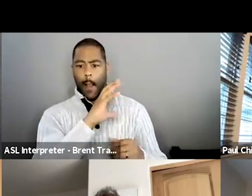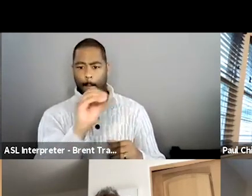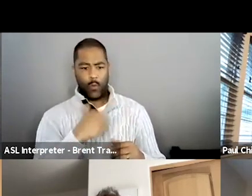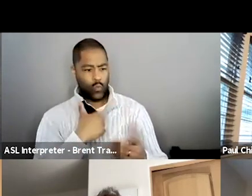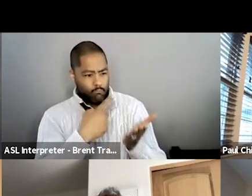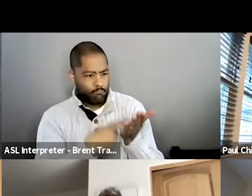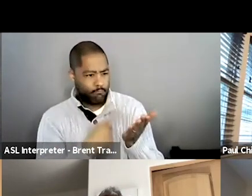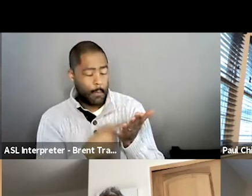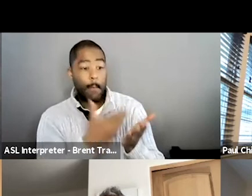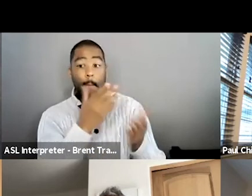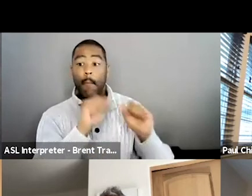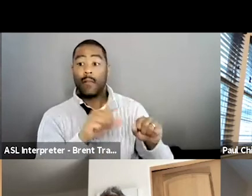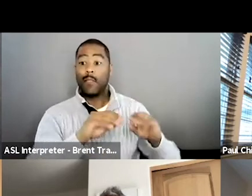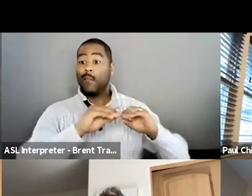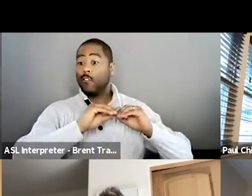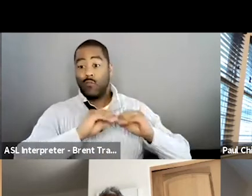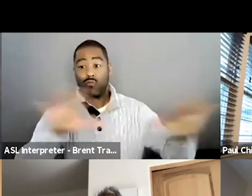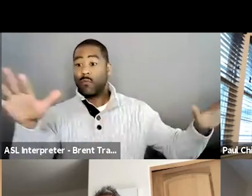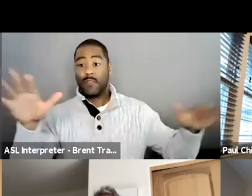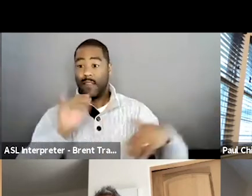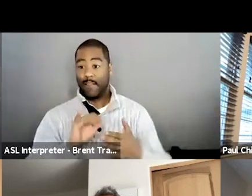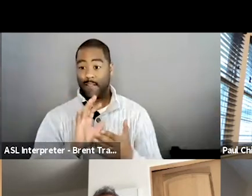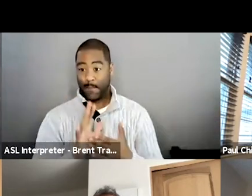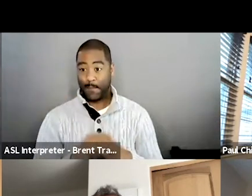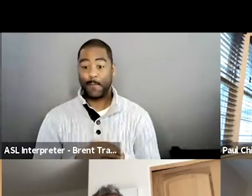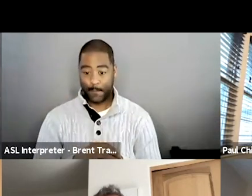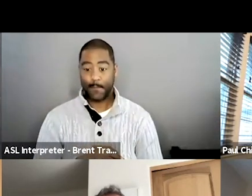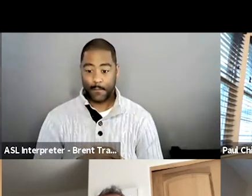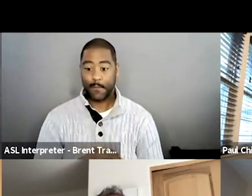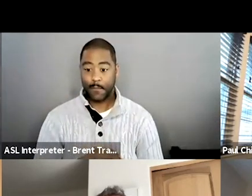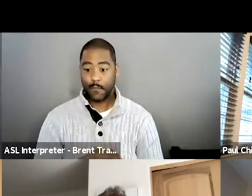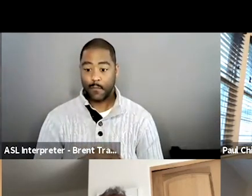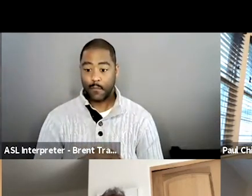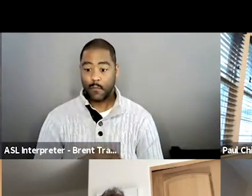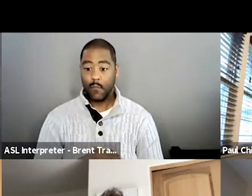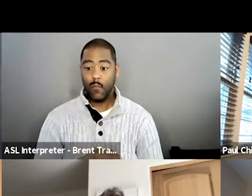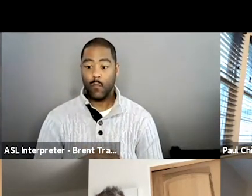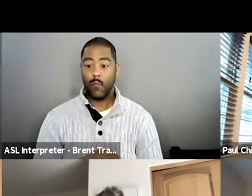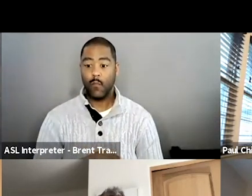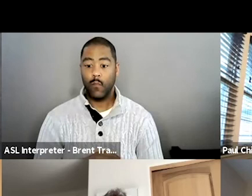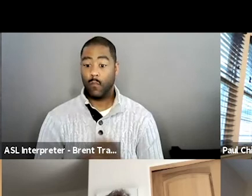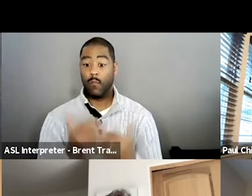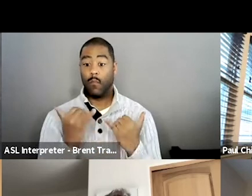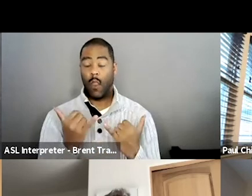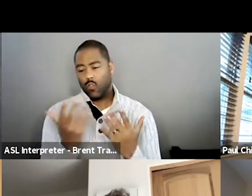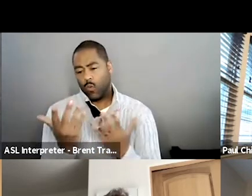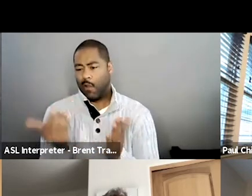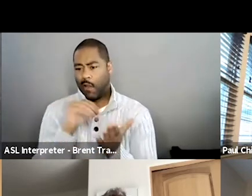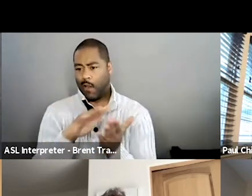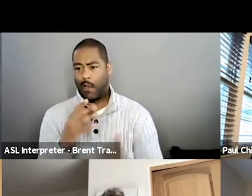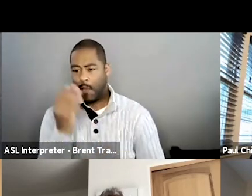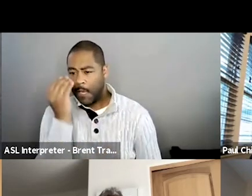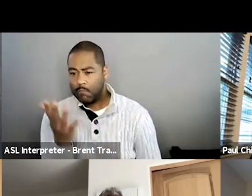narrative is, um, yeah, not a ton to talk about other than it's, it's, um, there's a production company that's come on board